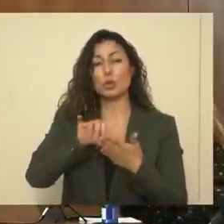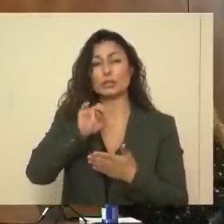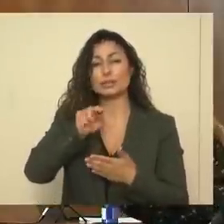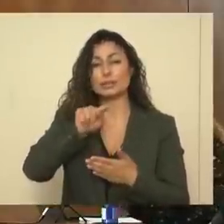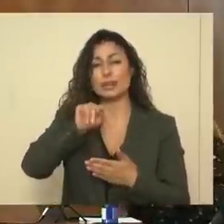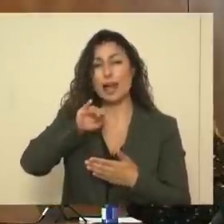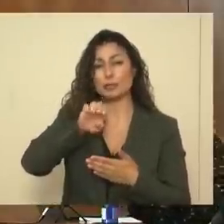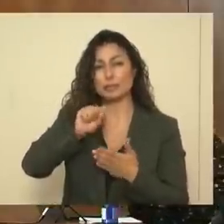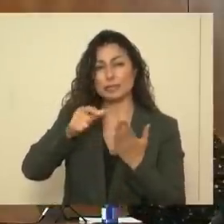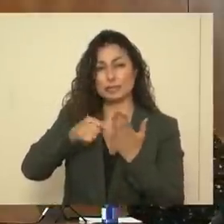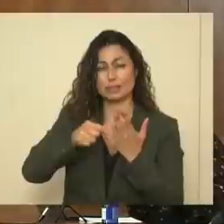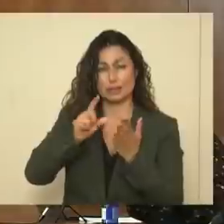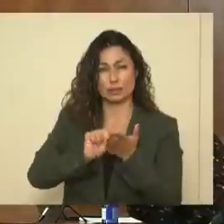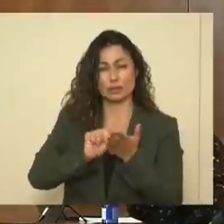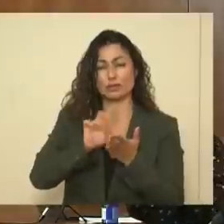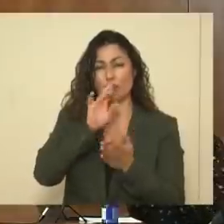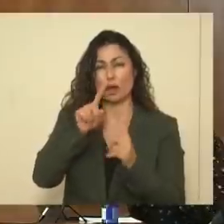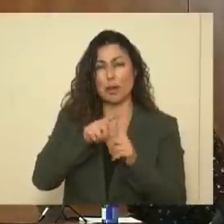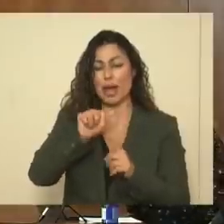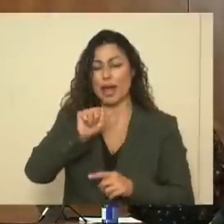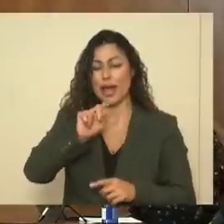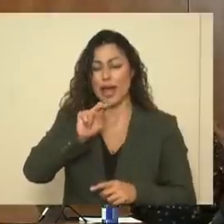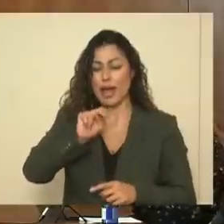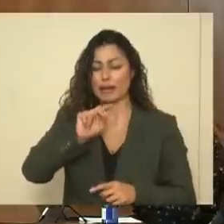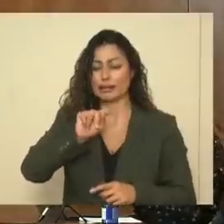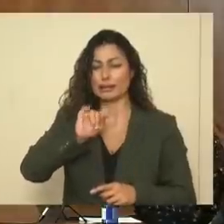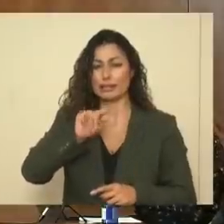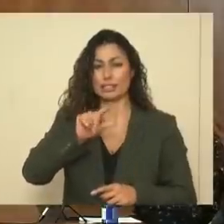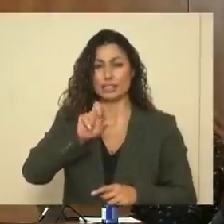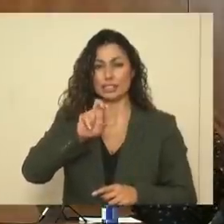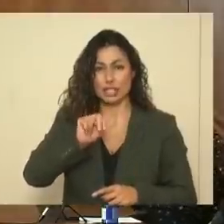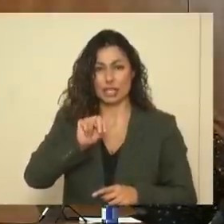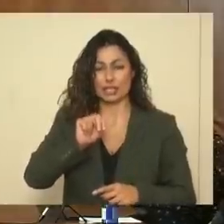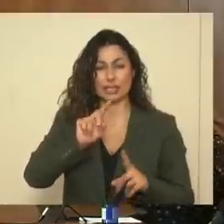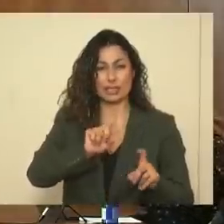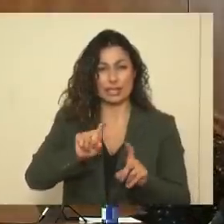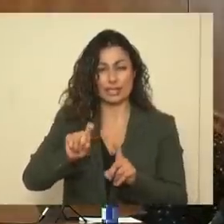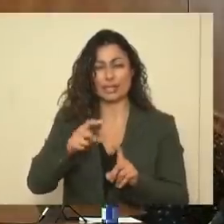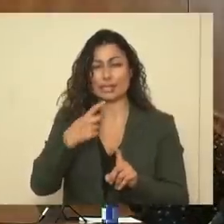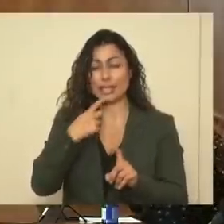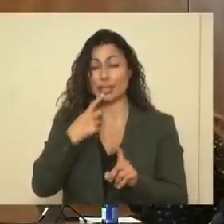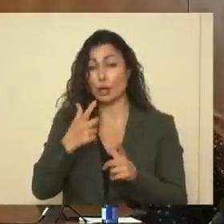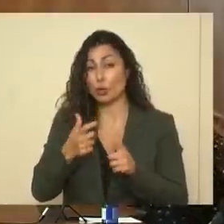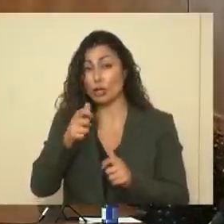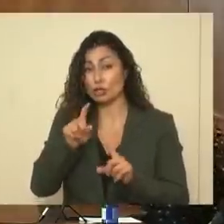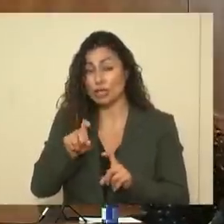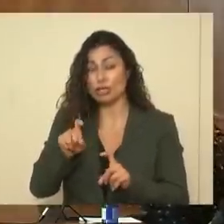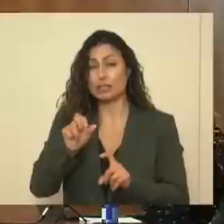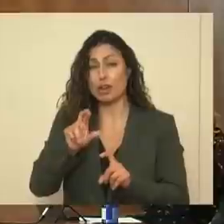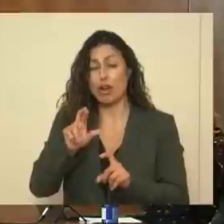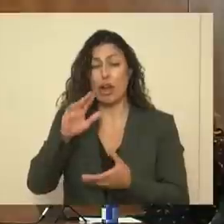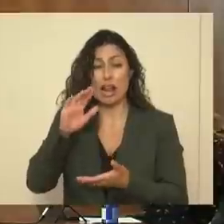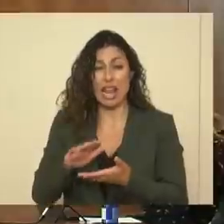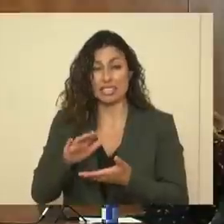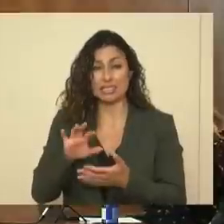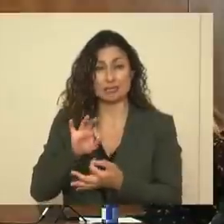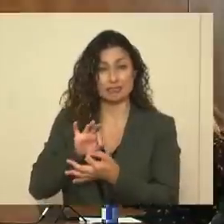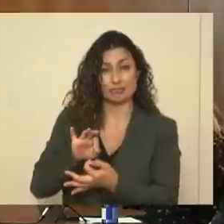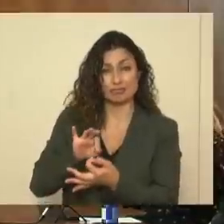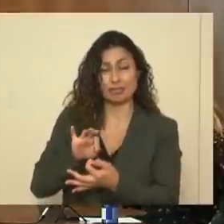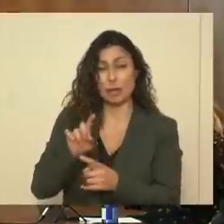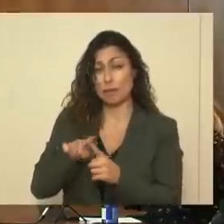a quick article about antigen testing, kind of, you know, alluding to the idea that the quicker tests are less precise but